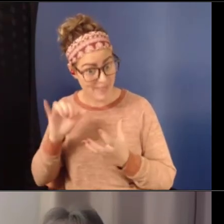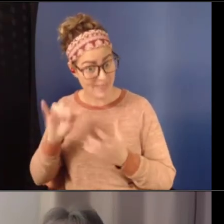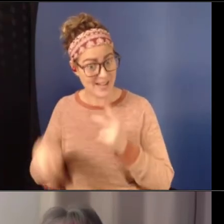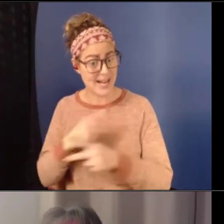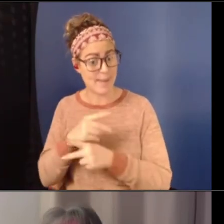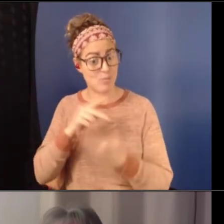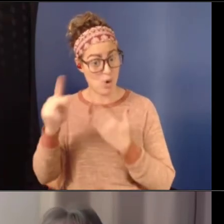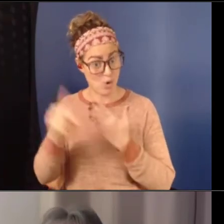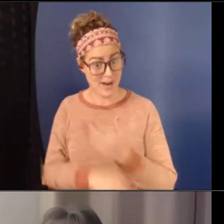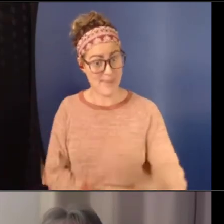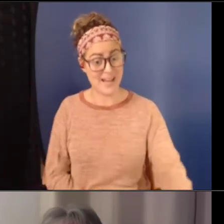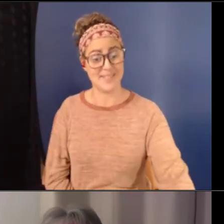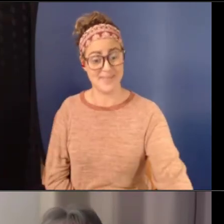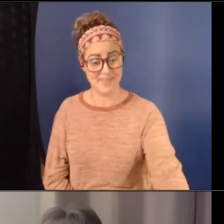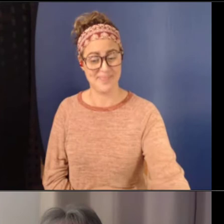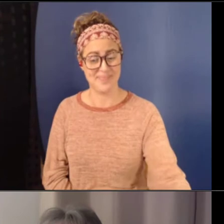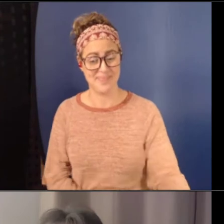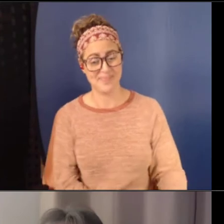too.